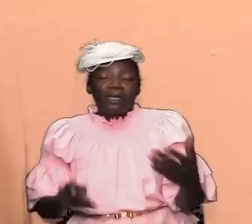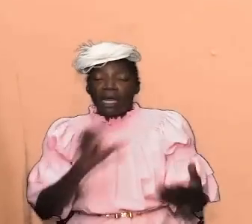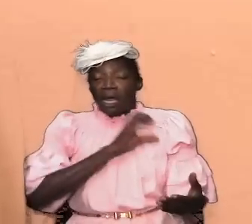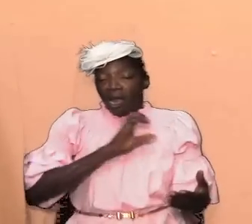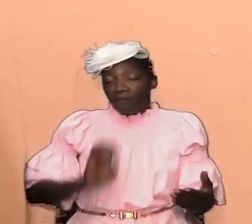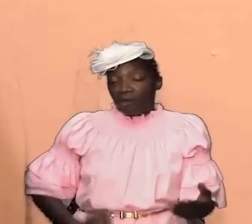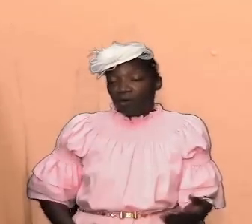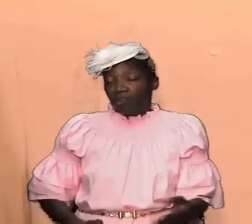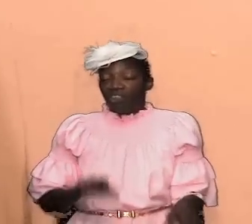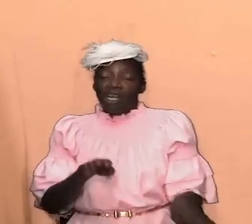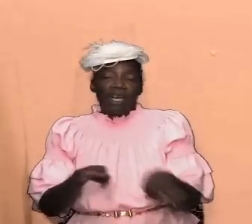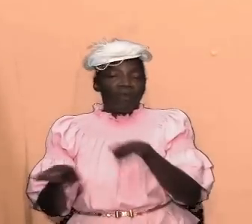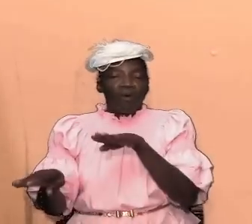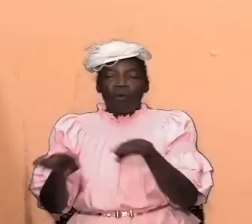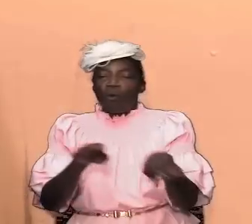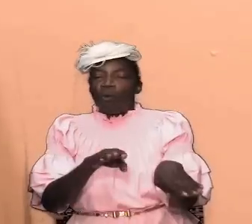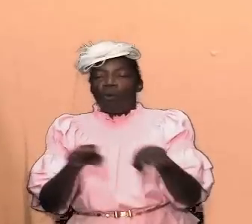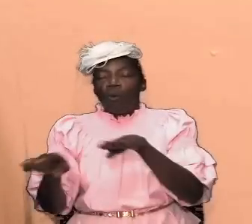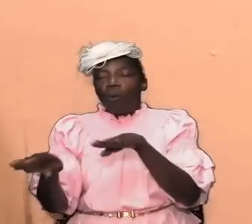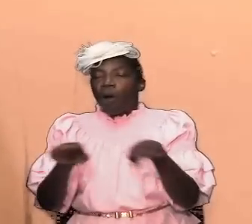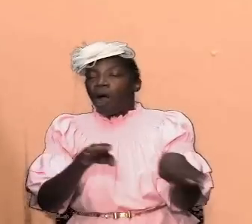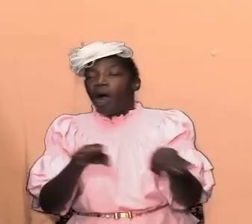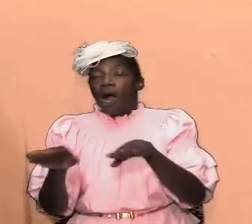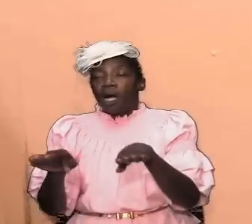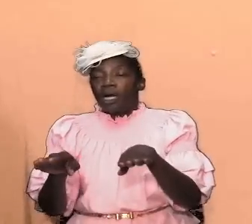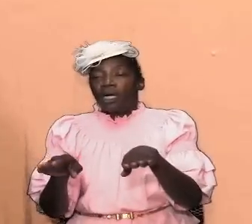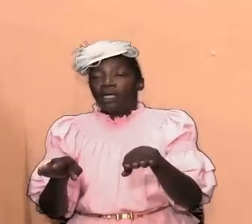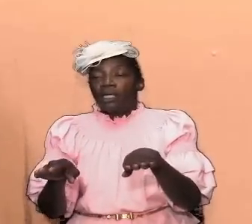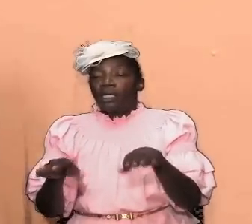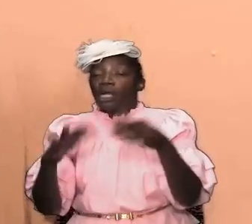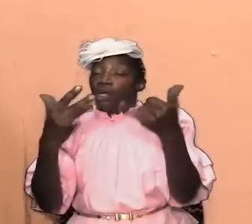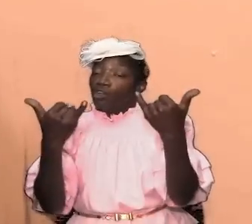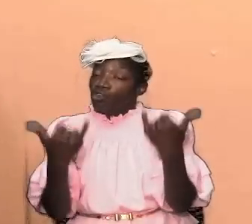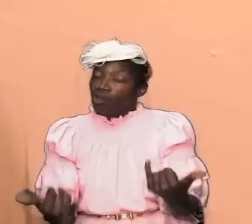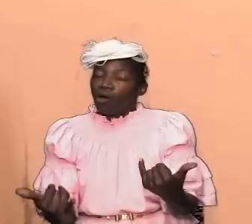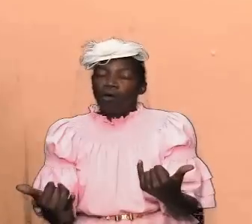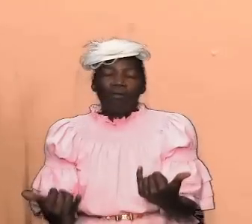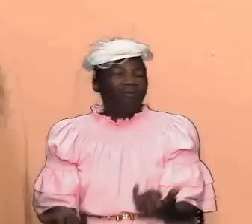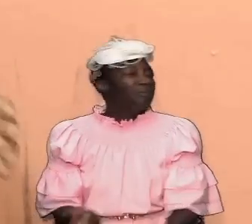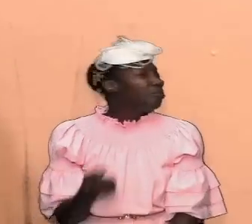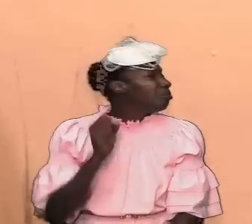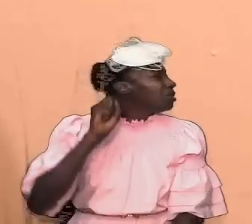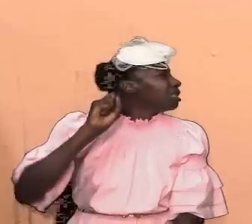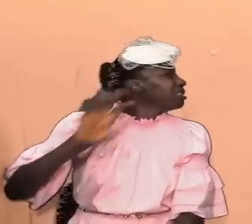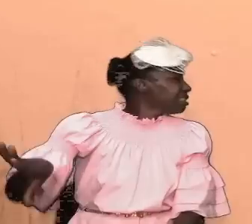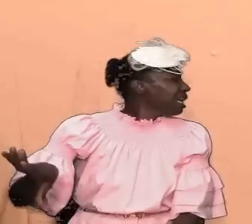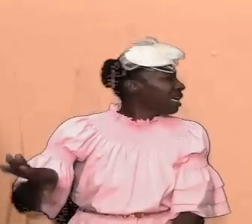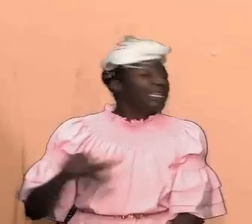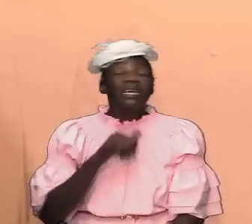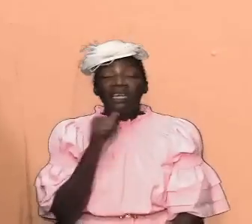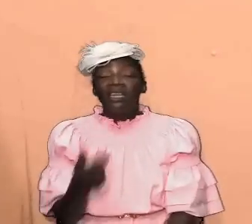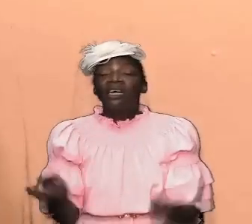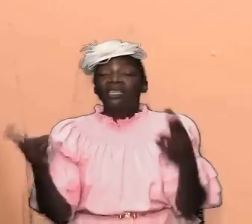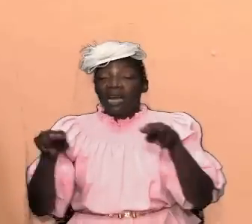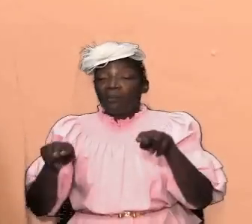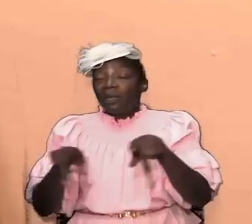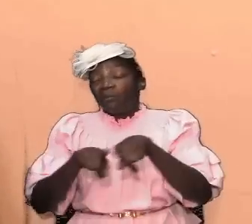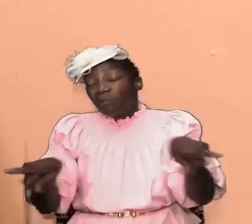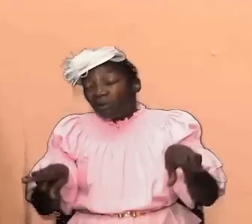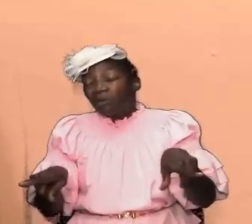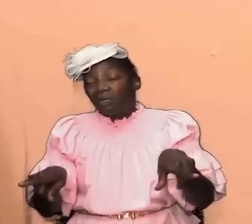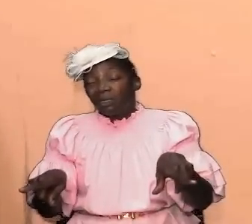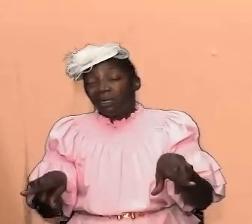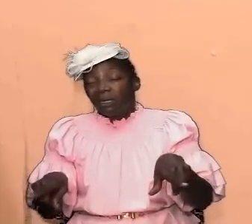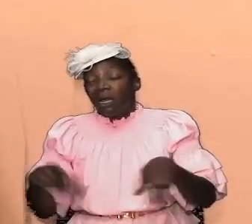walk and the christian trajectory is being thrown aside and it's not happening now it has been happening for quite a while